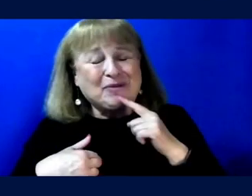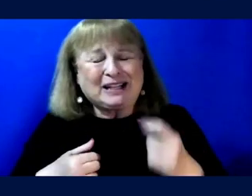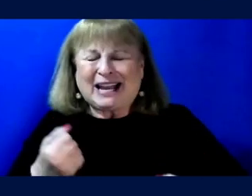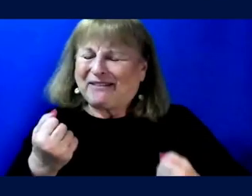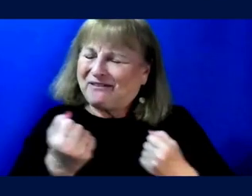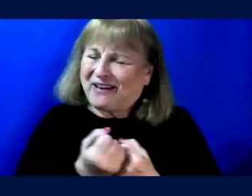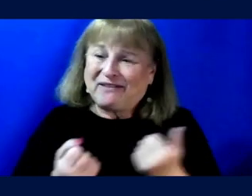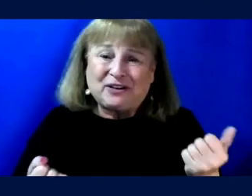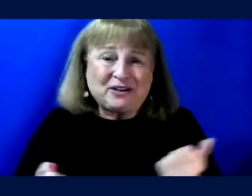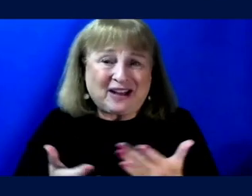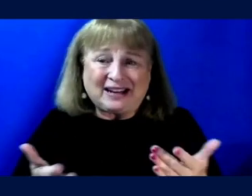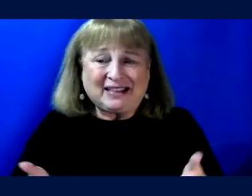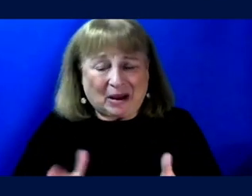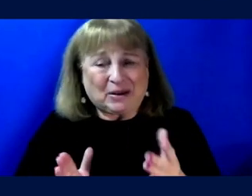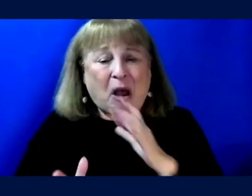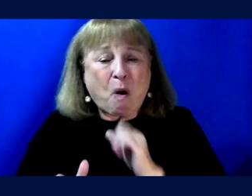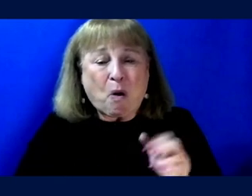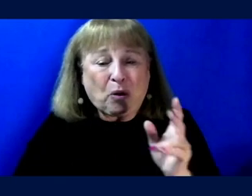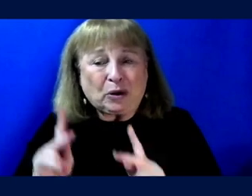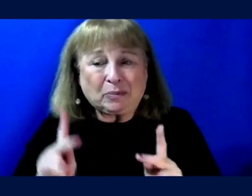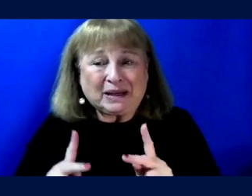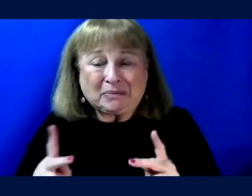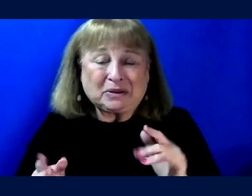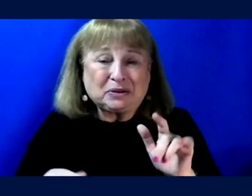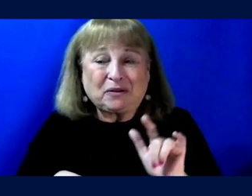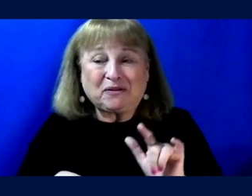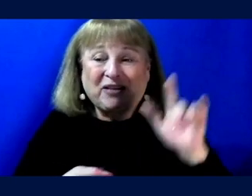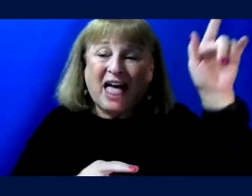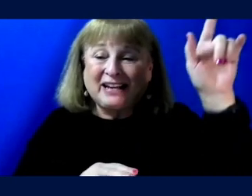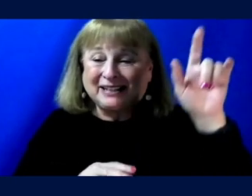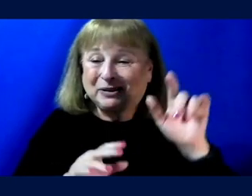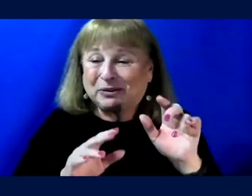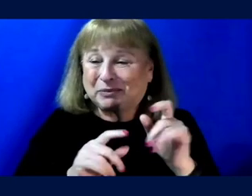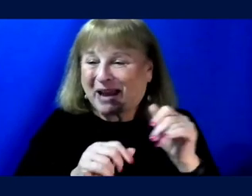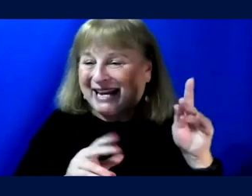favor of anything that would allow older people to potentially fly into space.